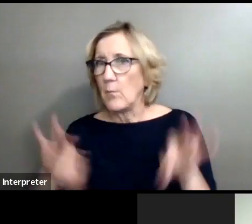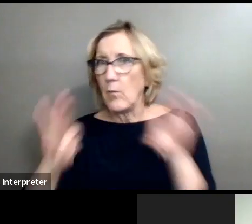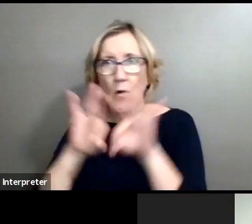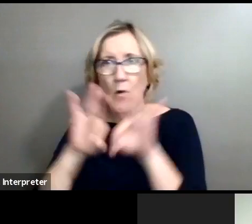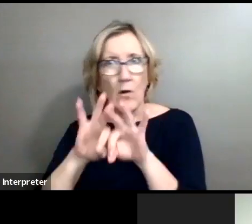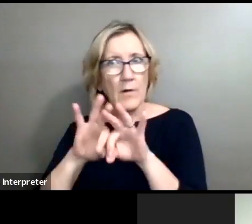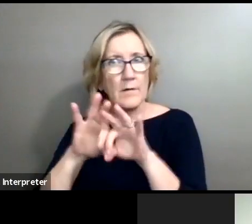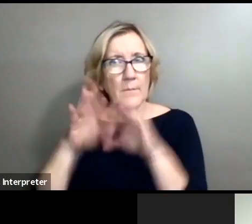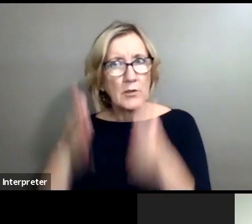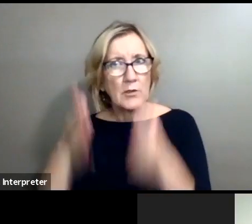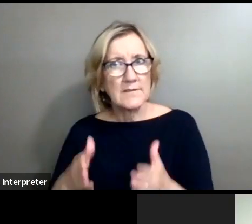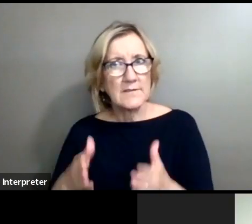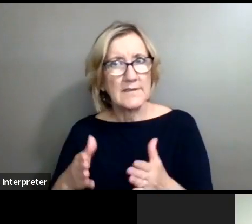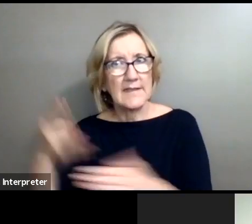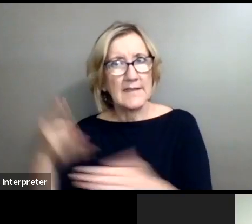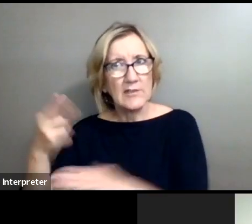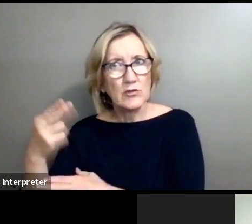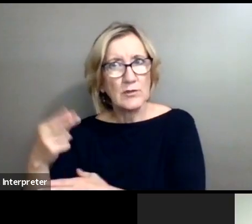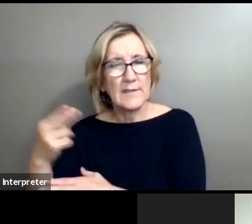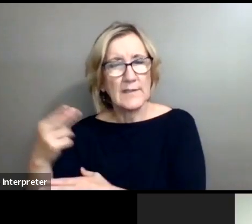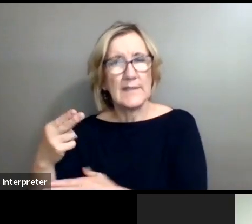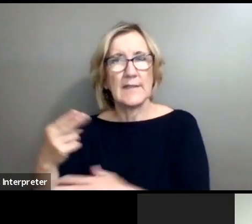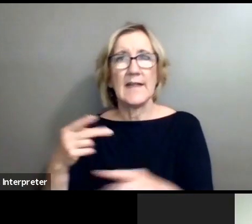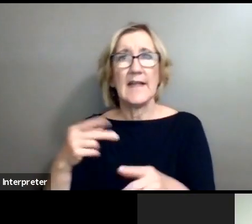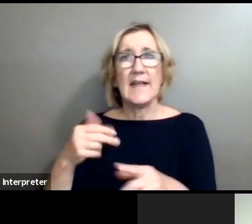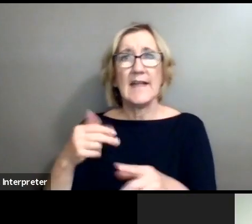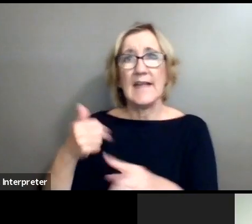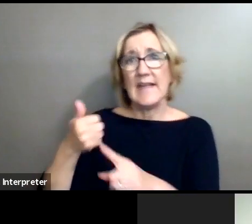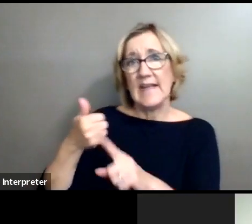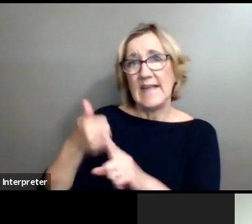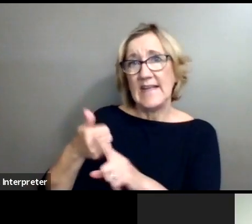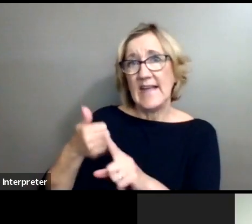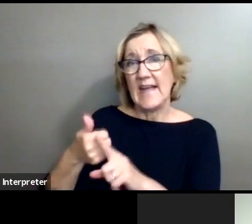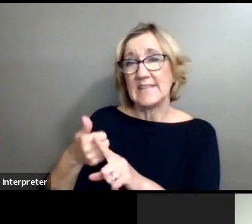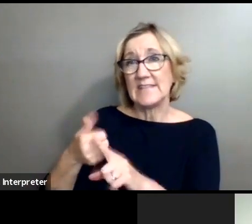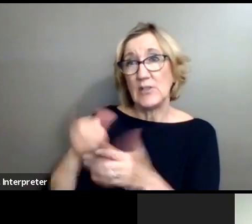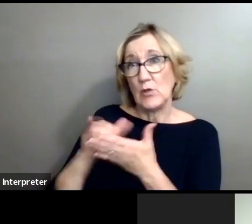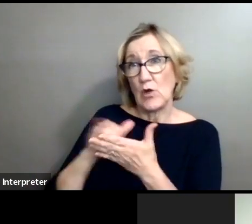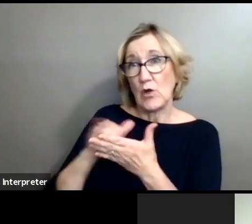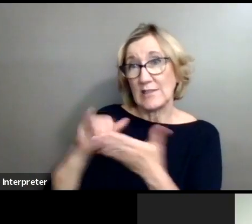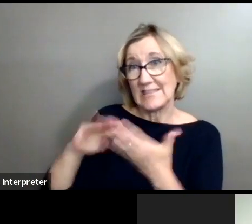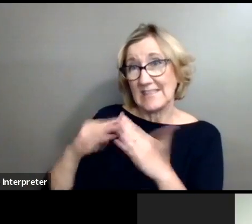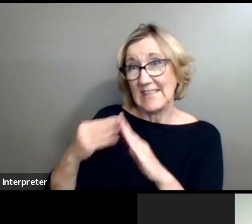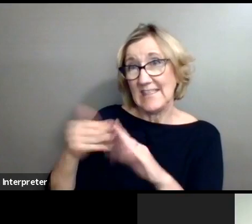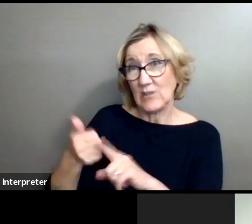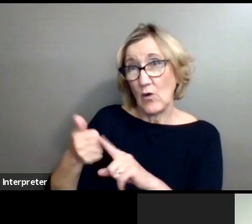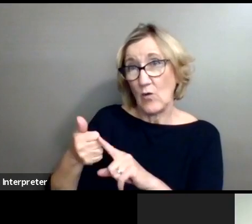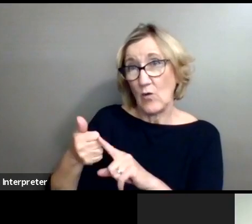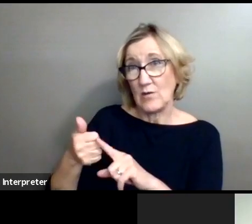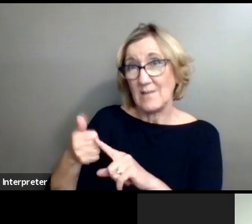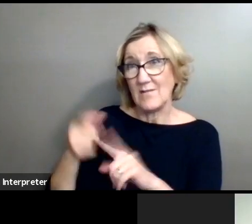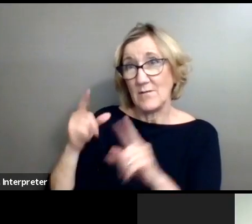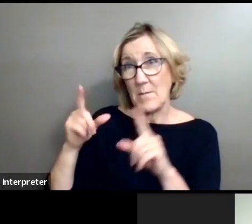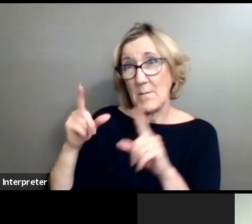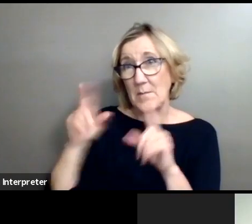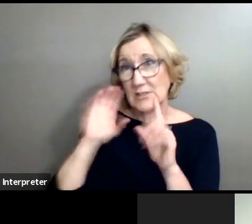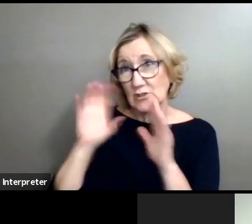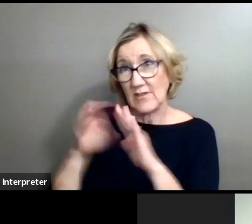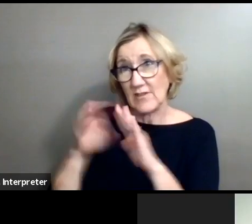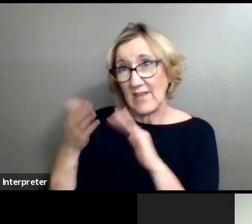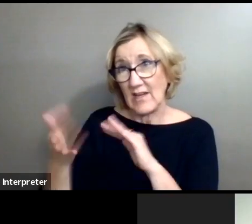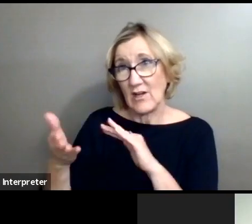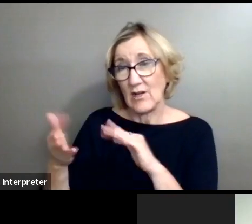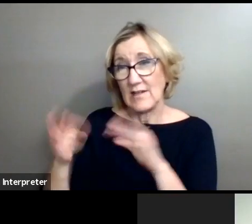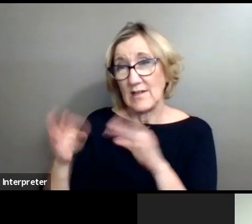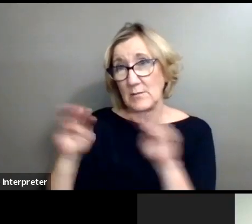own place in the Metropolitan Museum in New York City. So, I mean, that's a pretty cool thing. So,